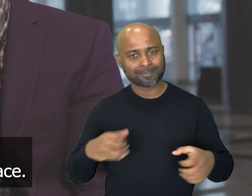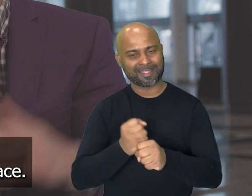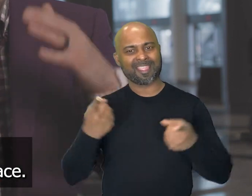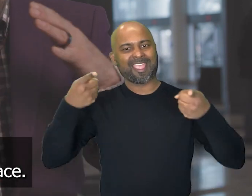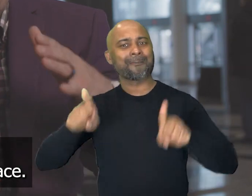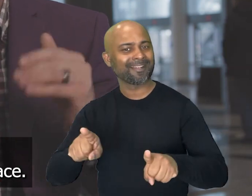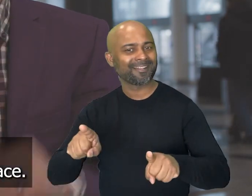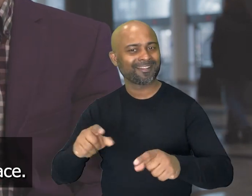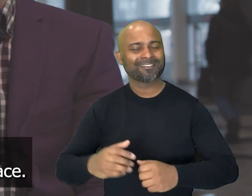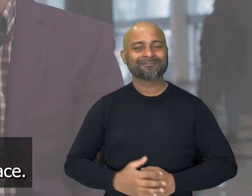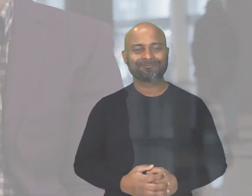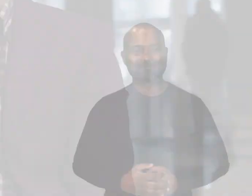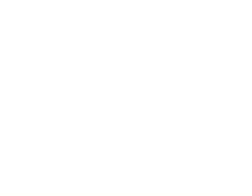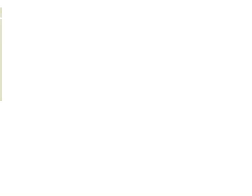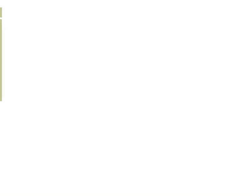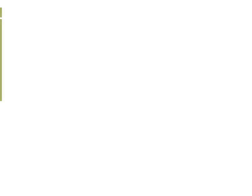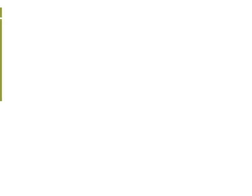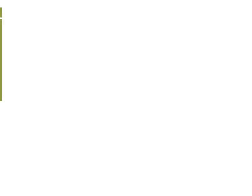just that by being in the same space.